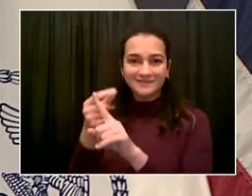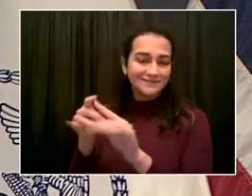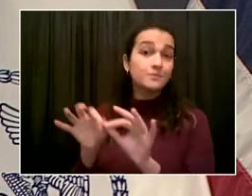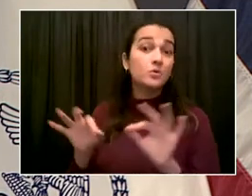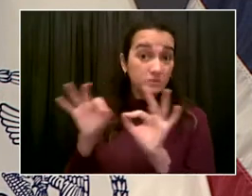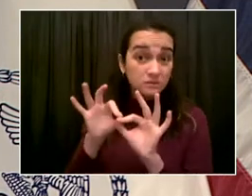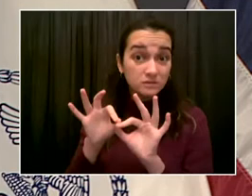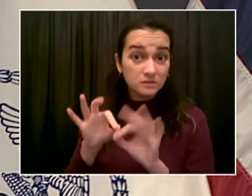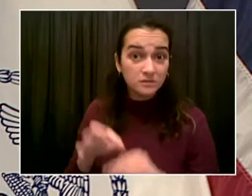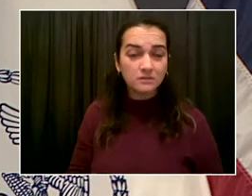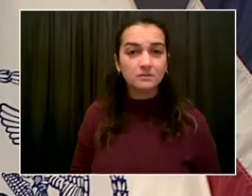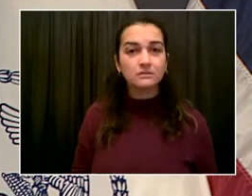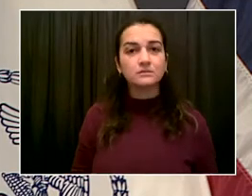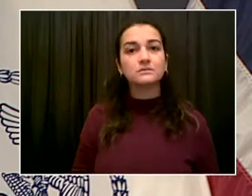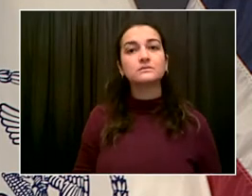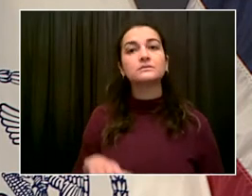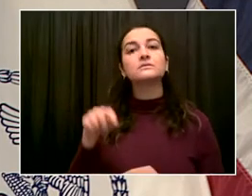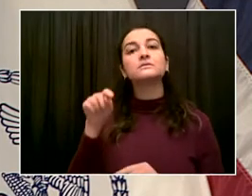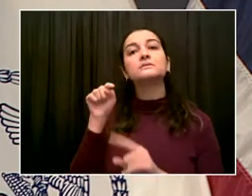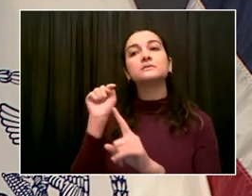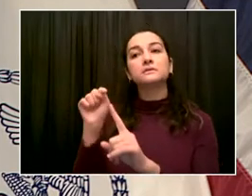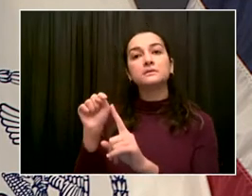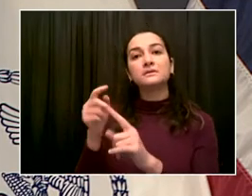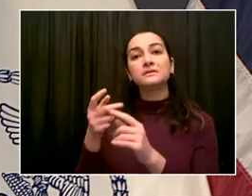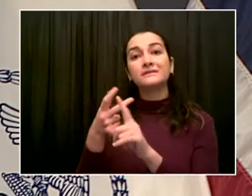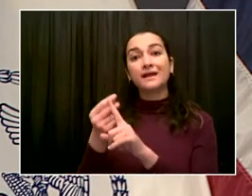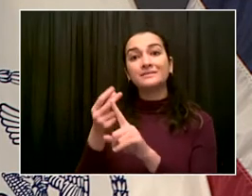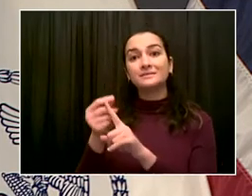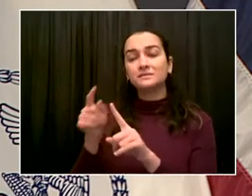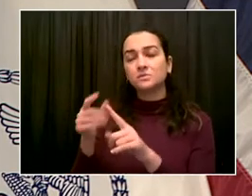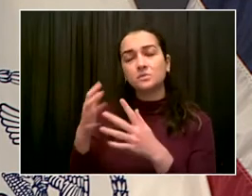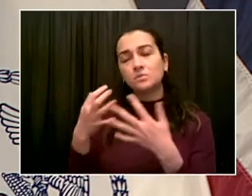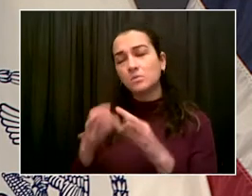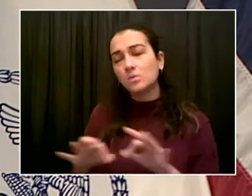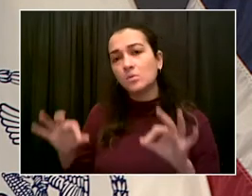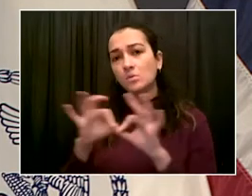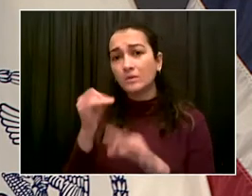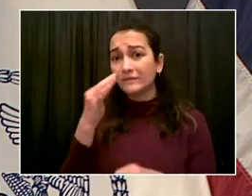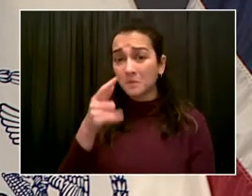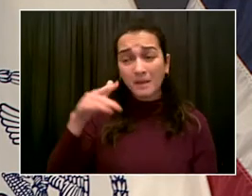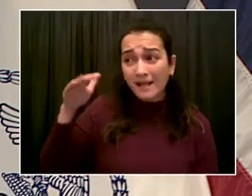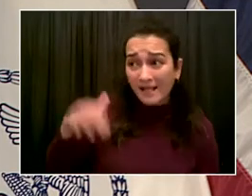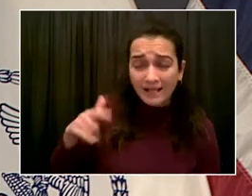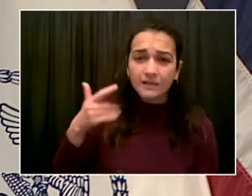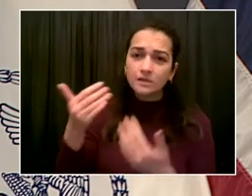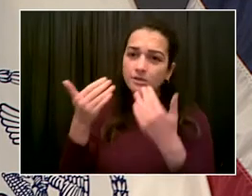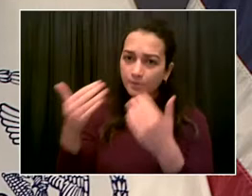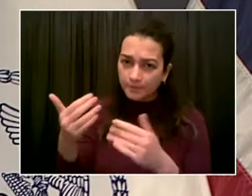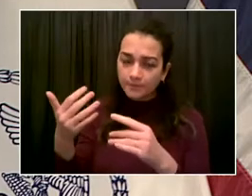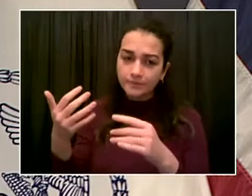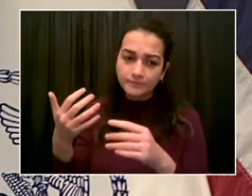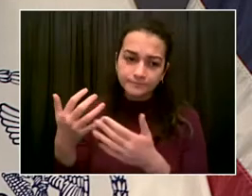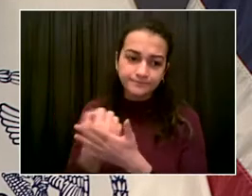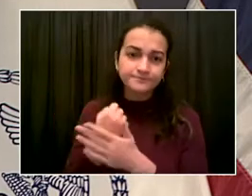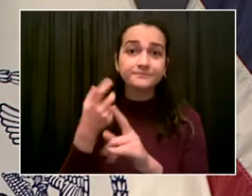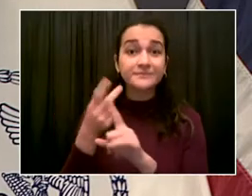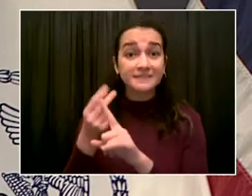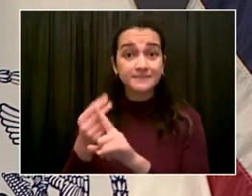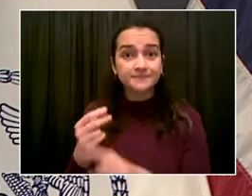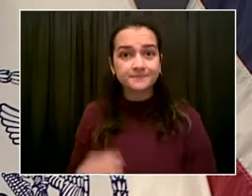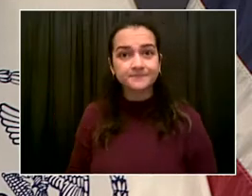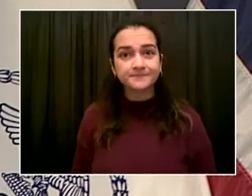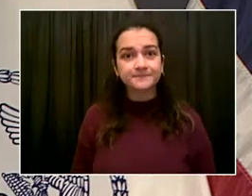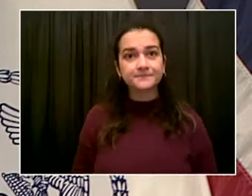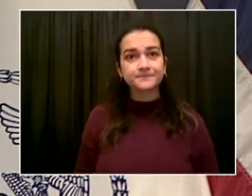people vaccinated. I'm really thrilled that 16% plus of our five to 11 year olds are vaccinated. But if we're going to